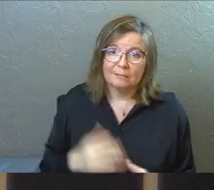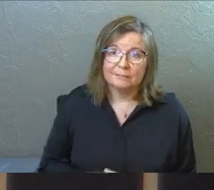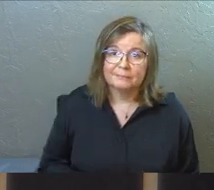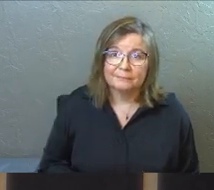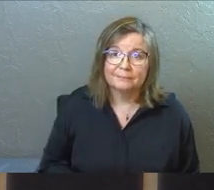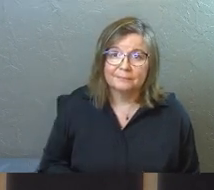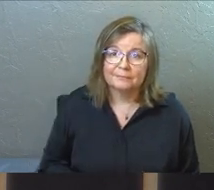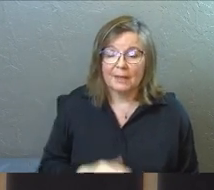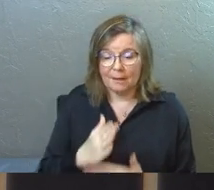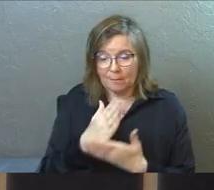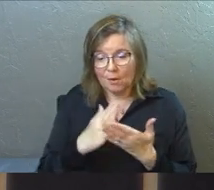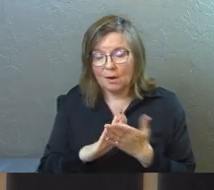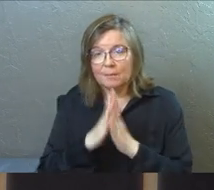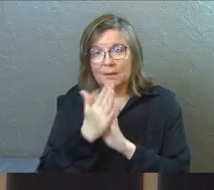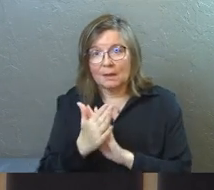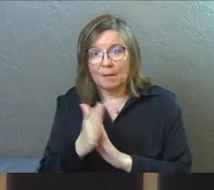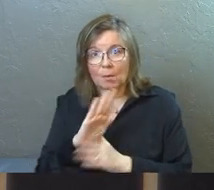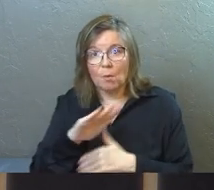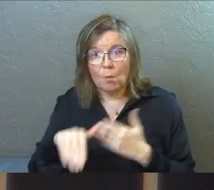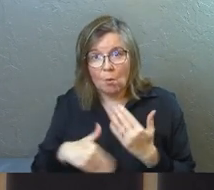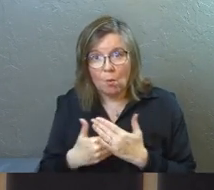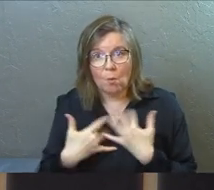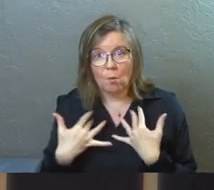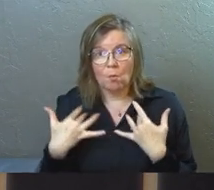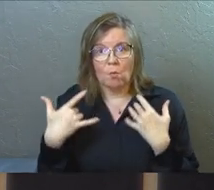that's part of becoming whole.